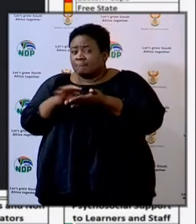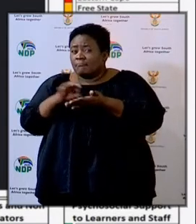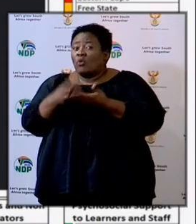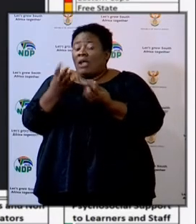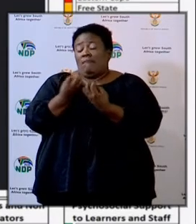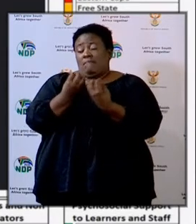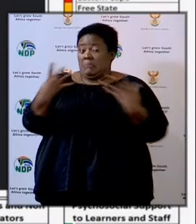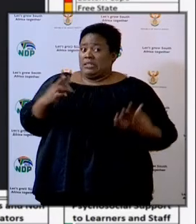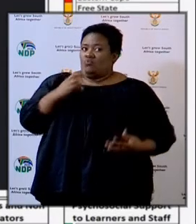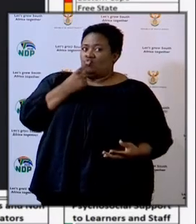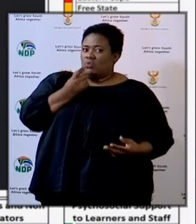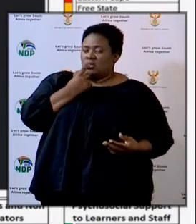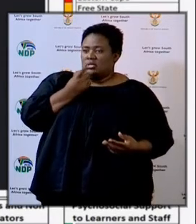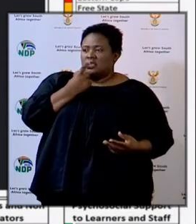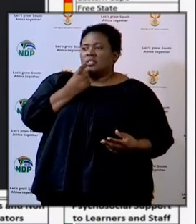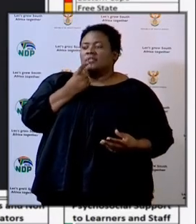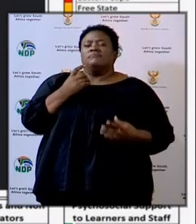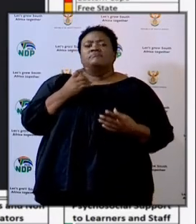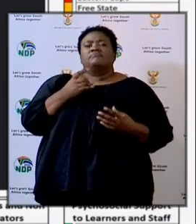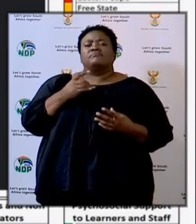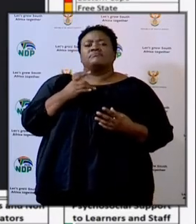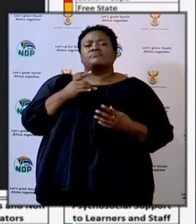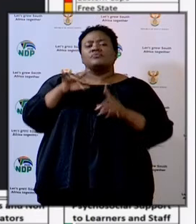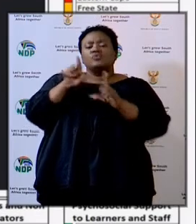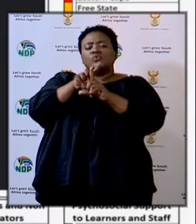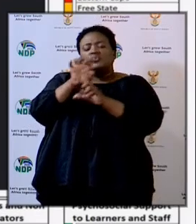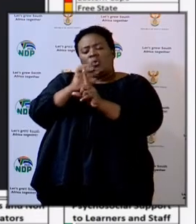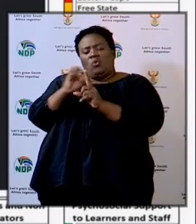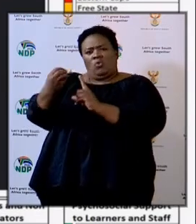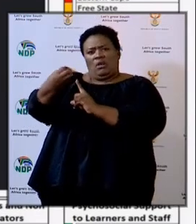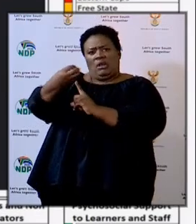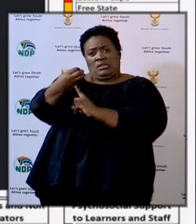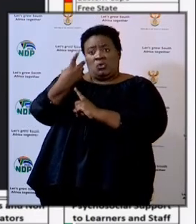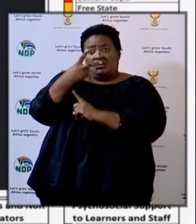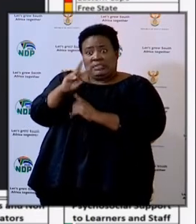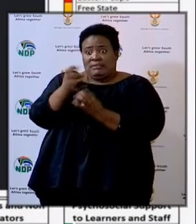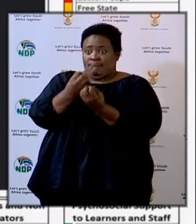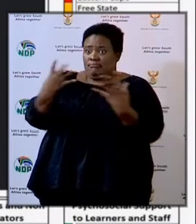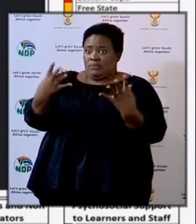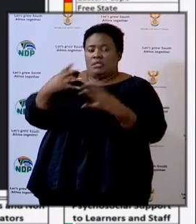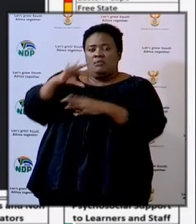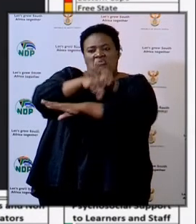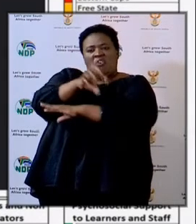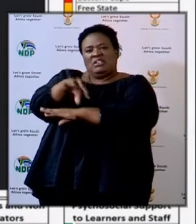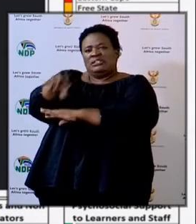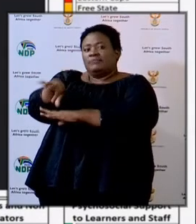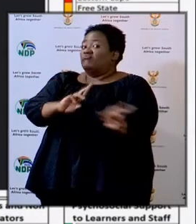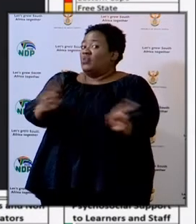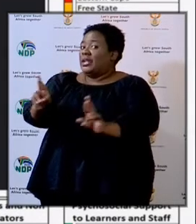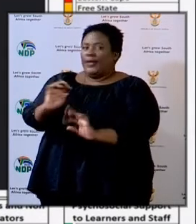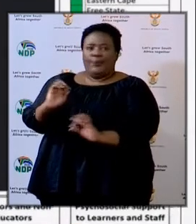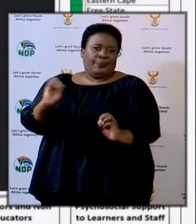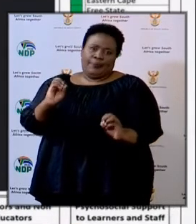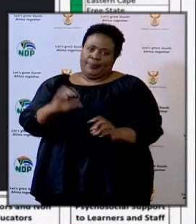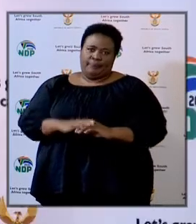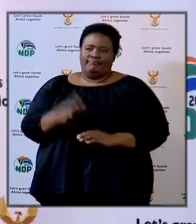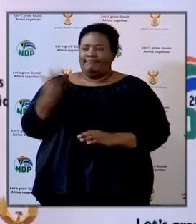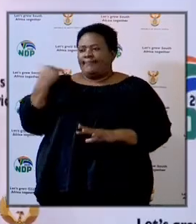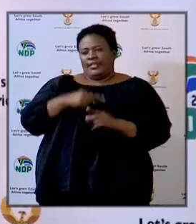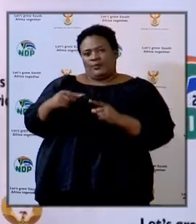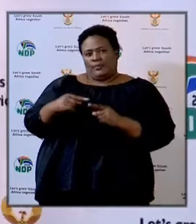package, lots of rate. Under orientation also, a number of provinces were really not ready.